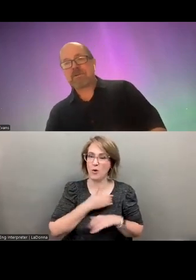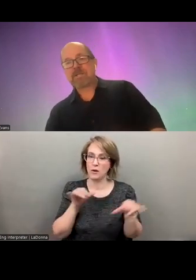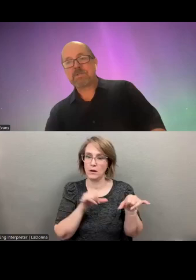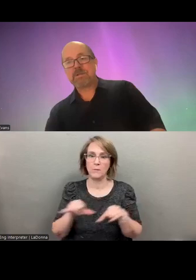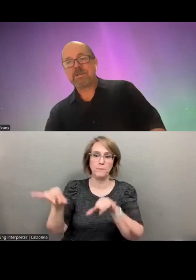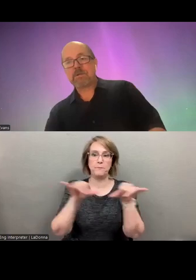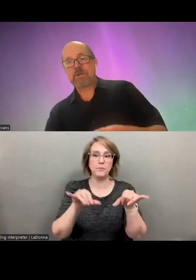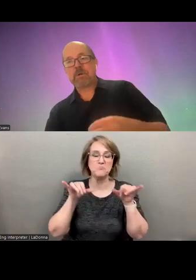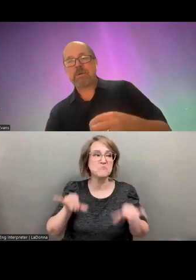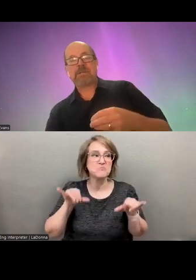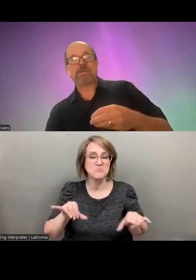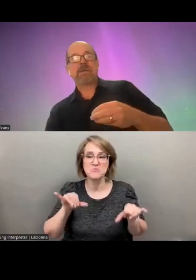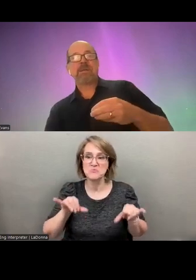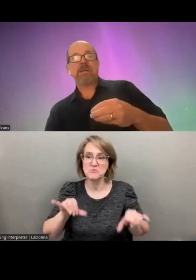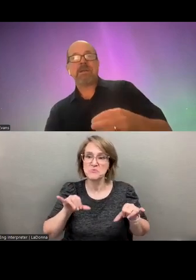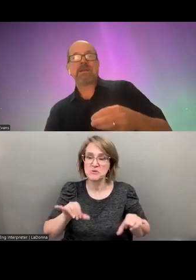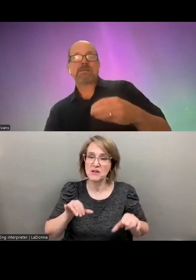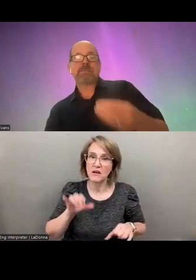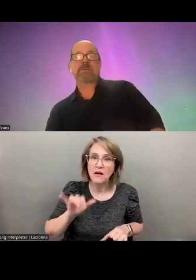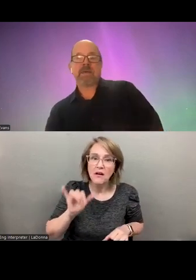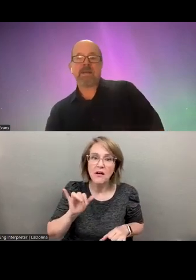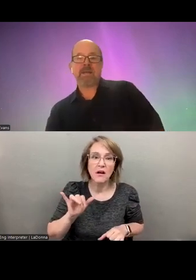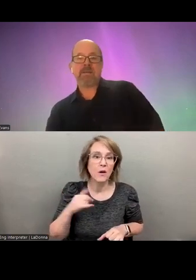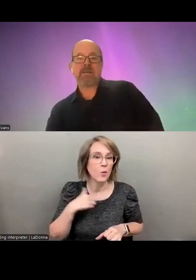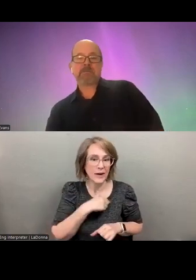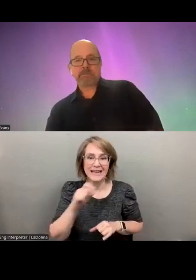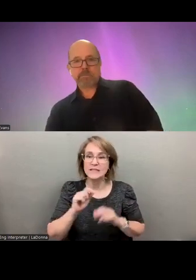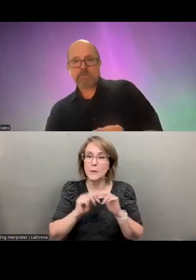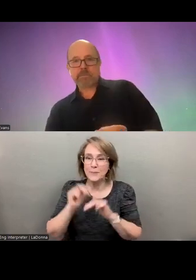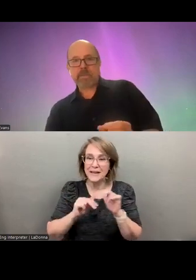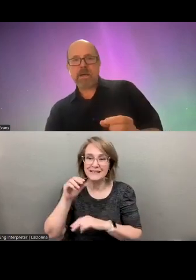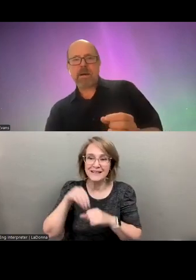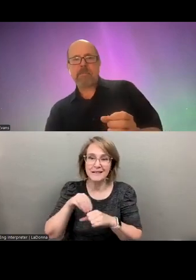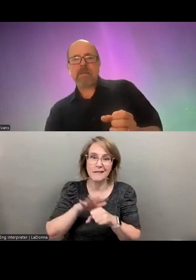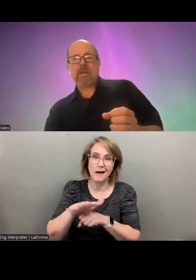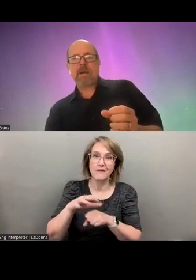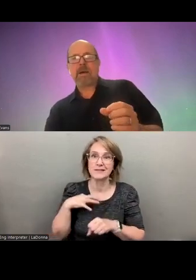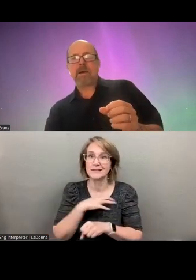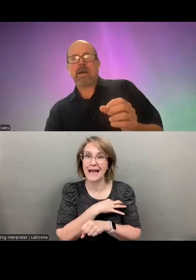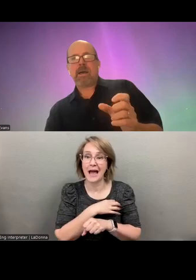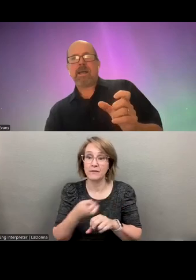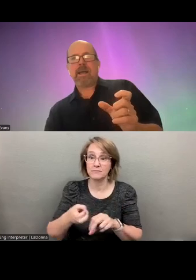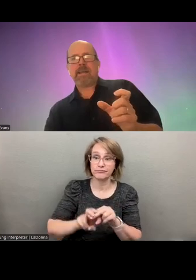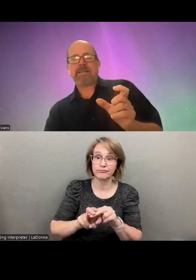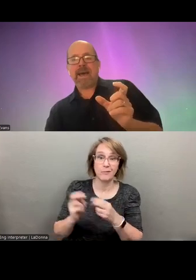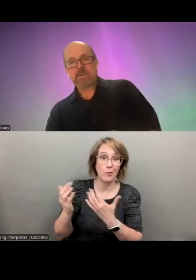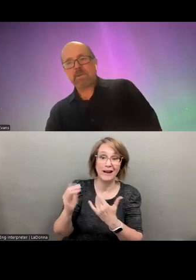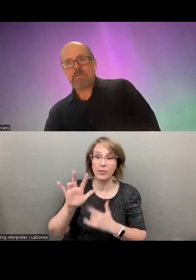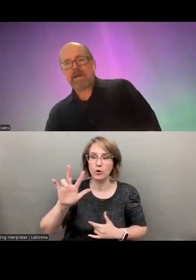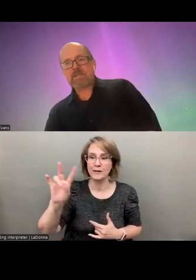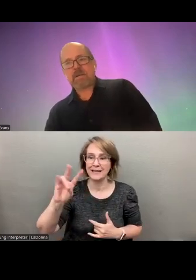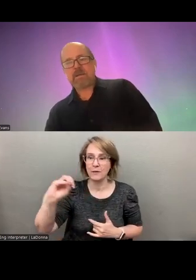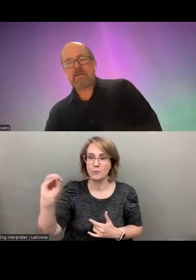revelation for us years ago is needing to build that in. Um, uh, and, and,